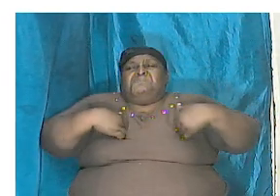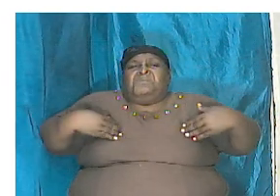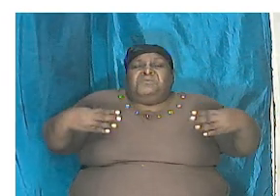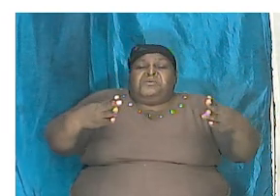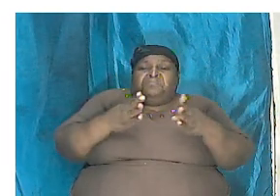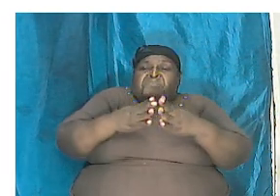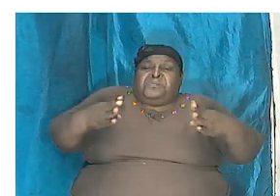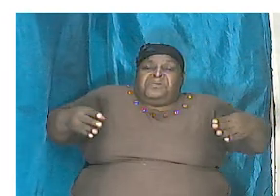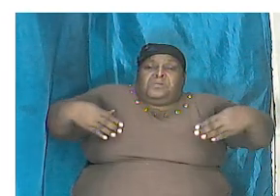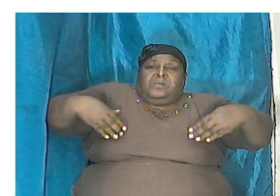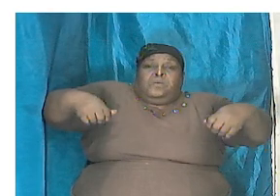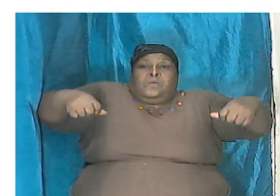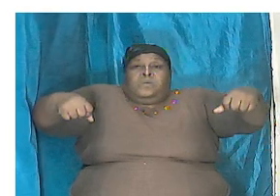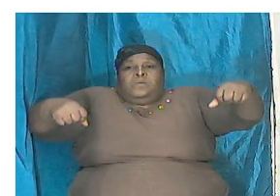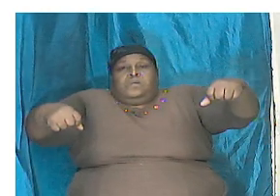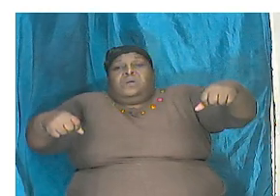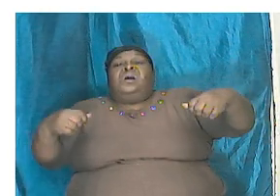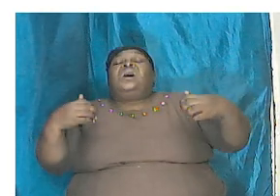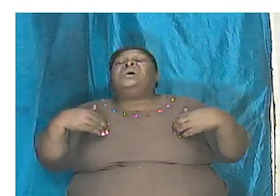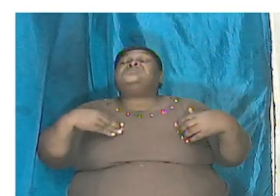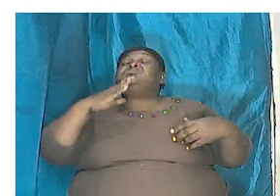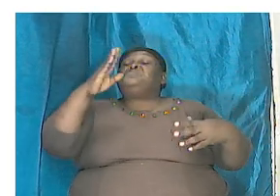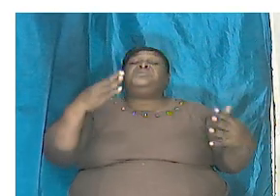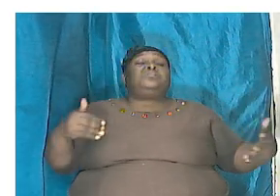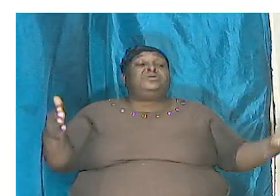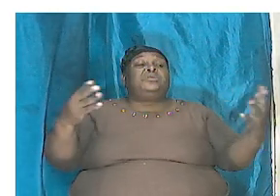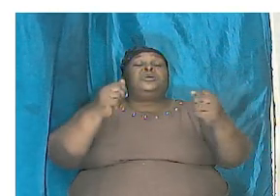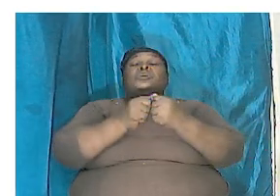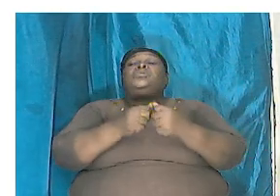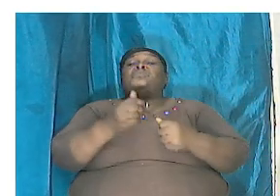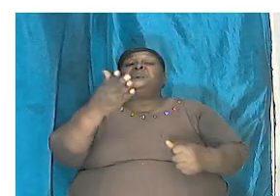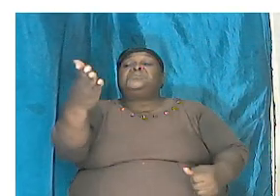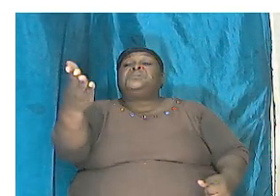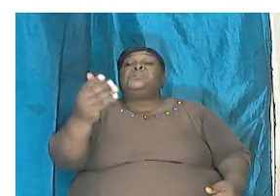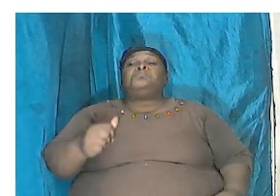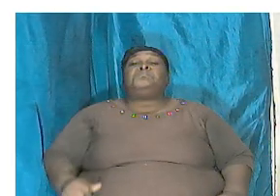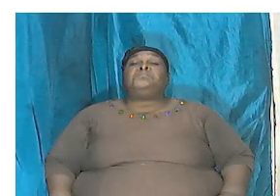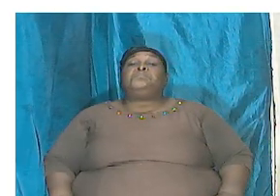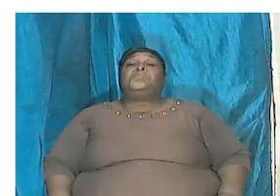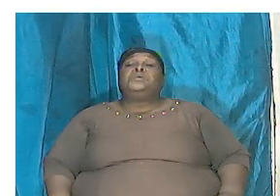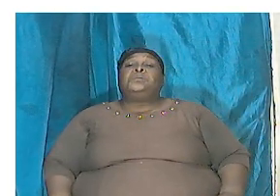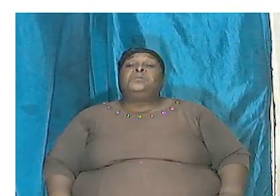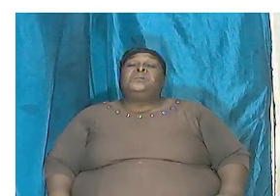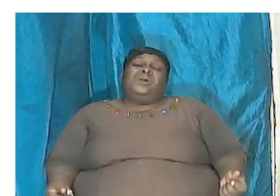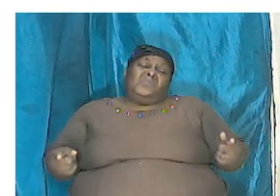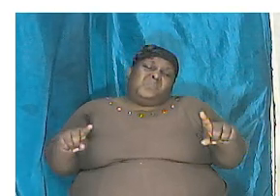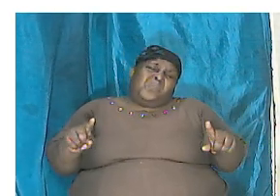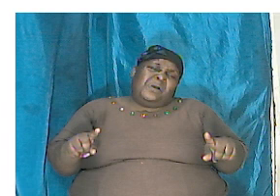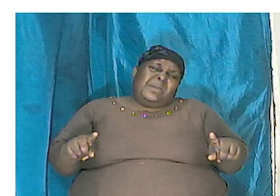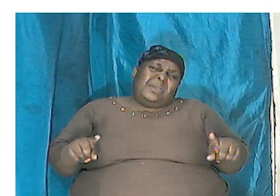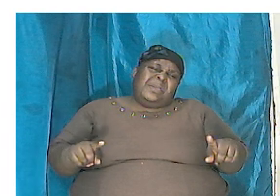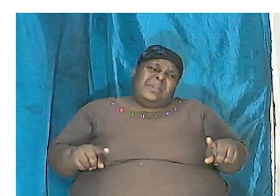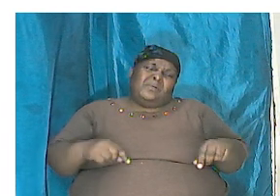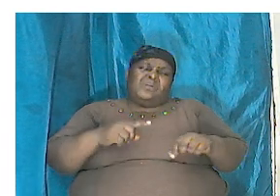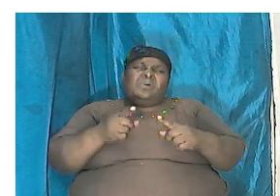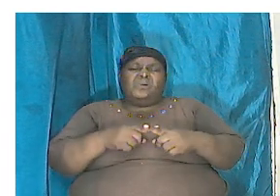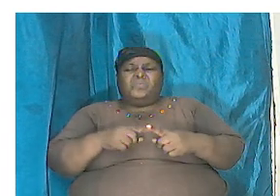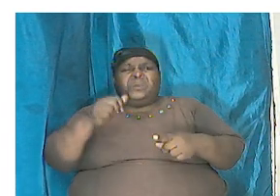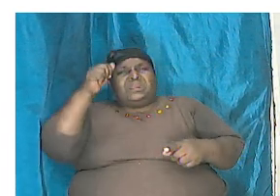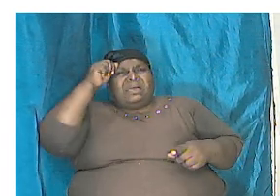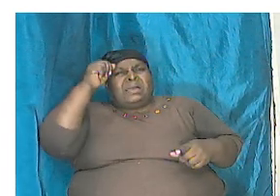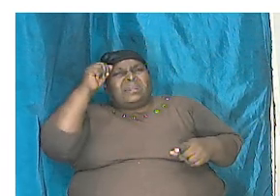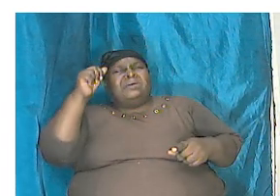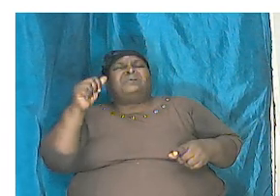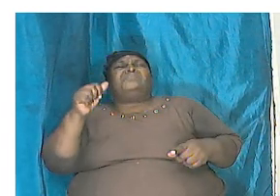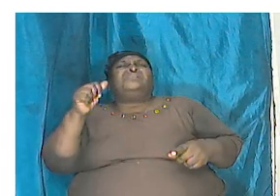beasts had to be here with them and while they were all here after Adam sin then that